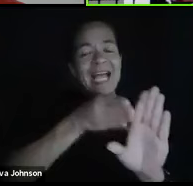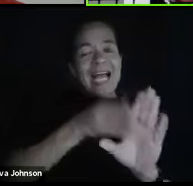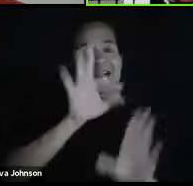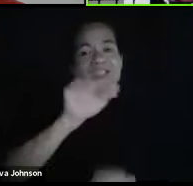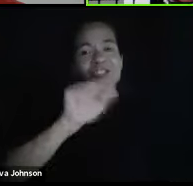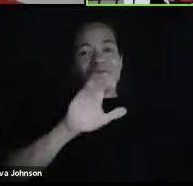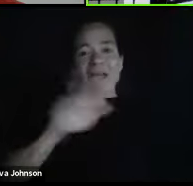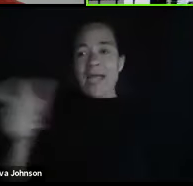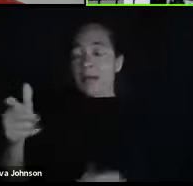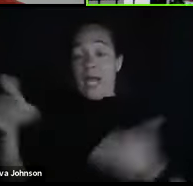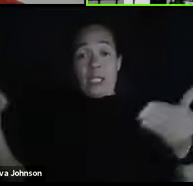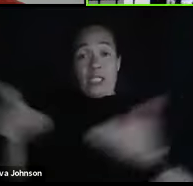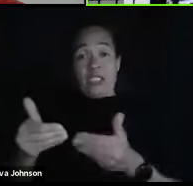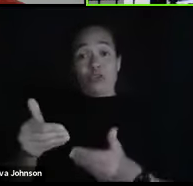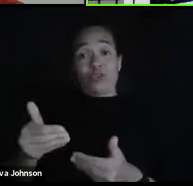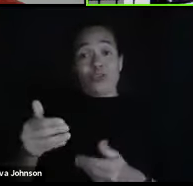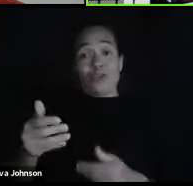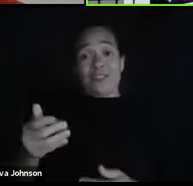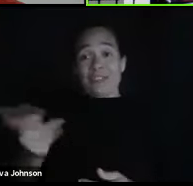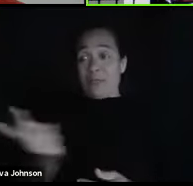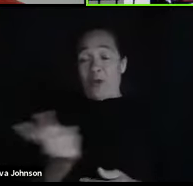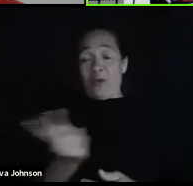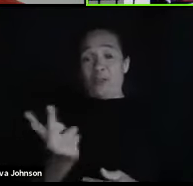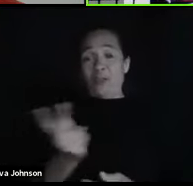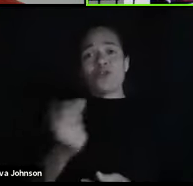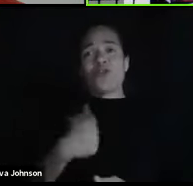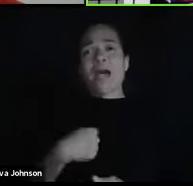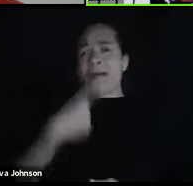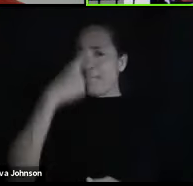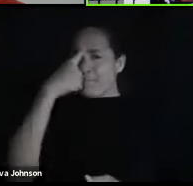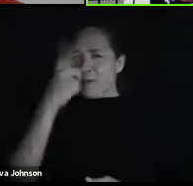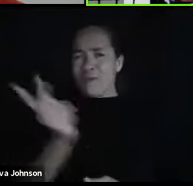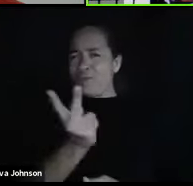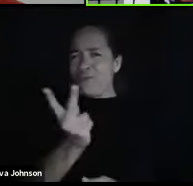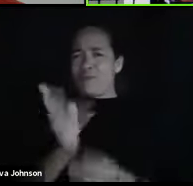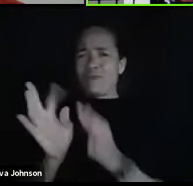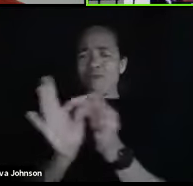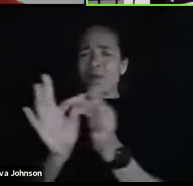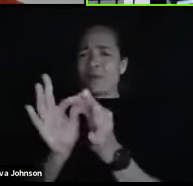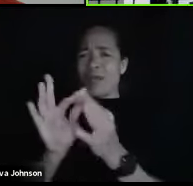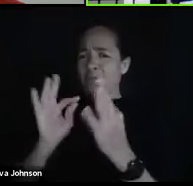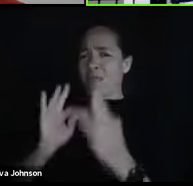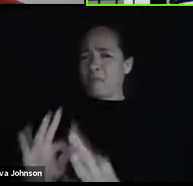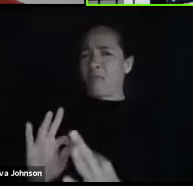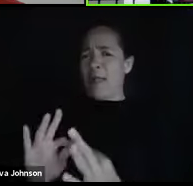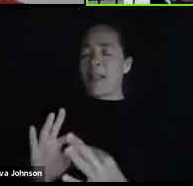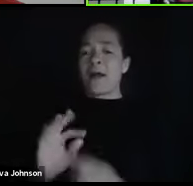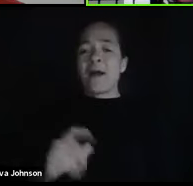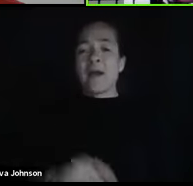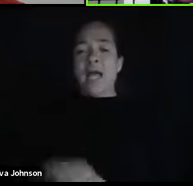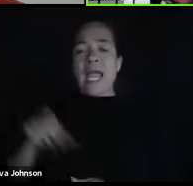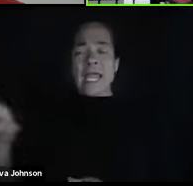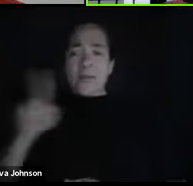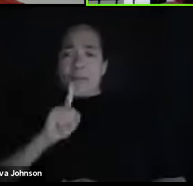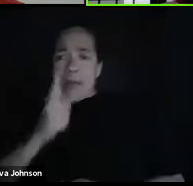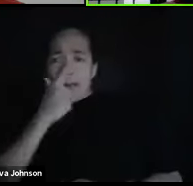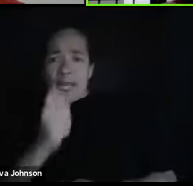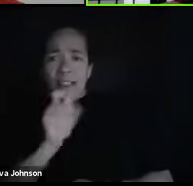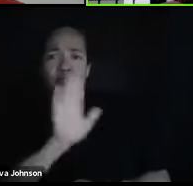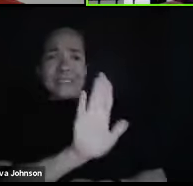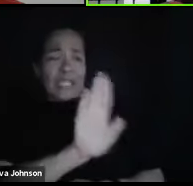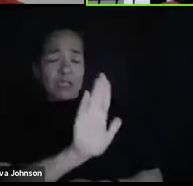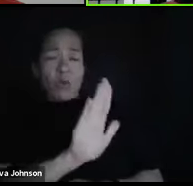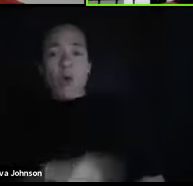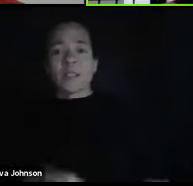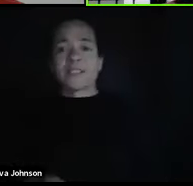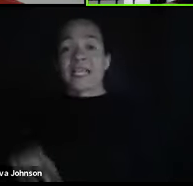them, and I said, you know, I think you guys will, you know, get along well, and he's really interested. Well, he graduated